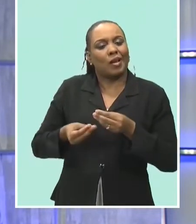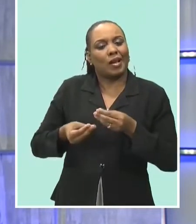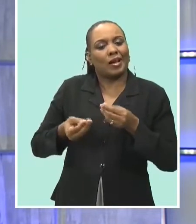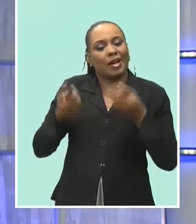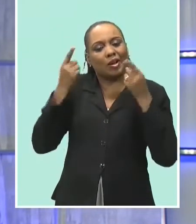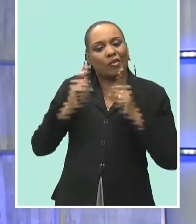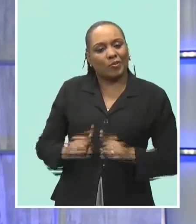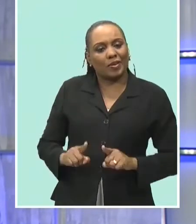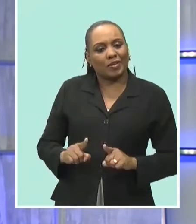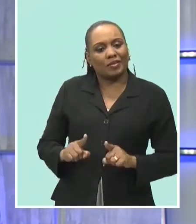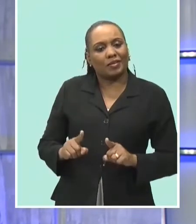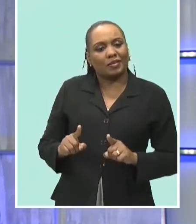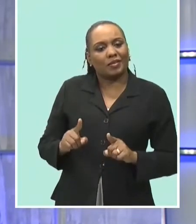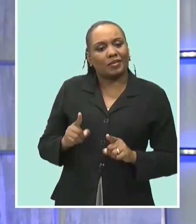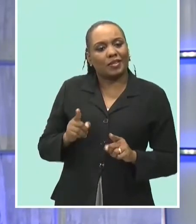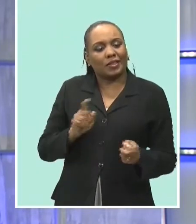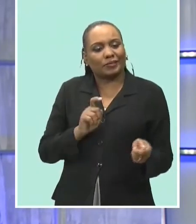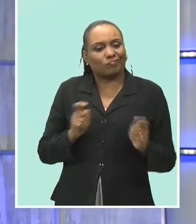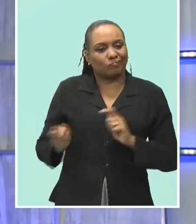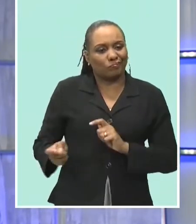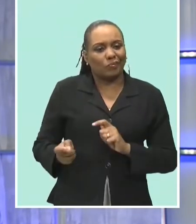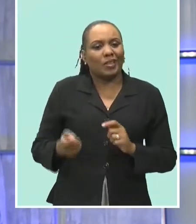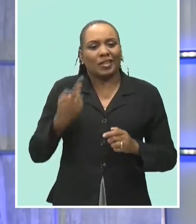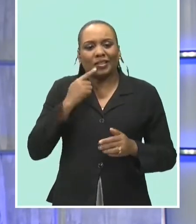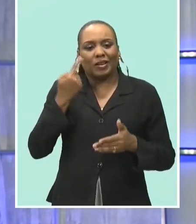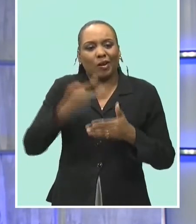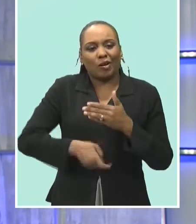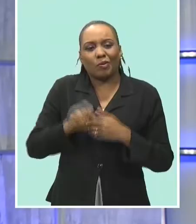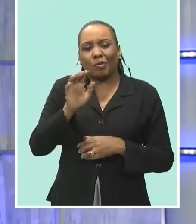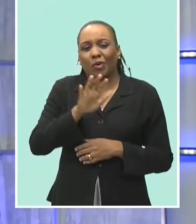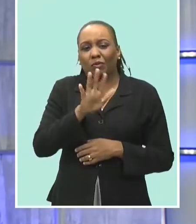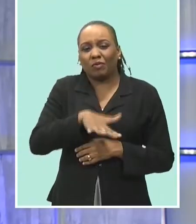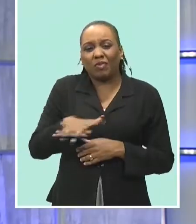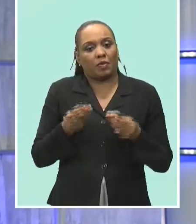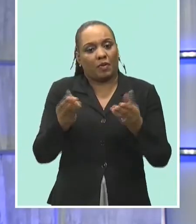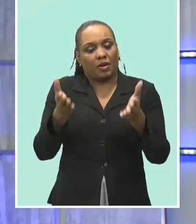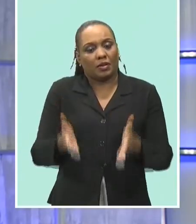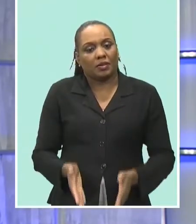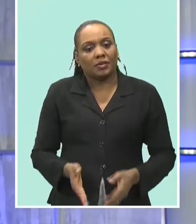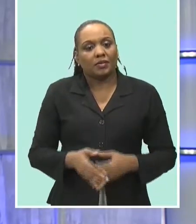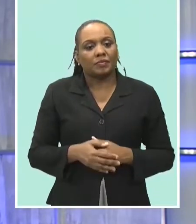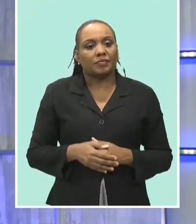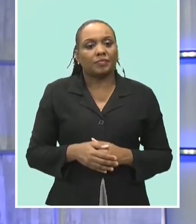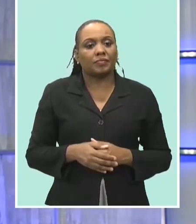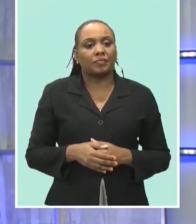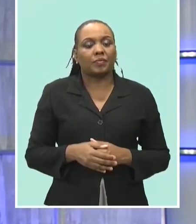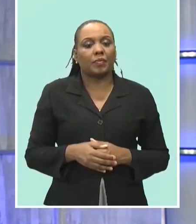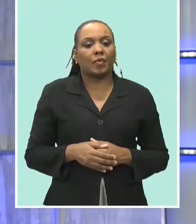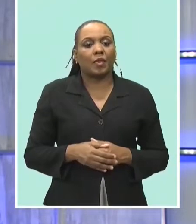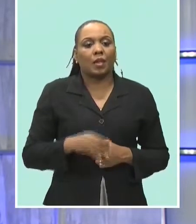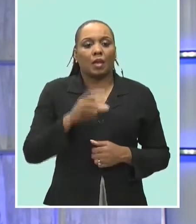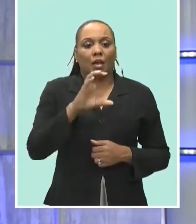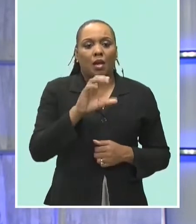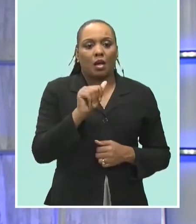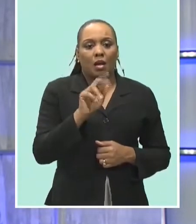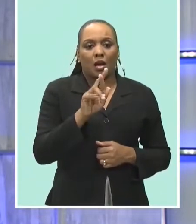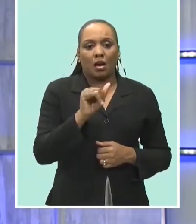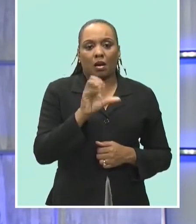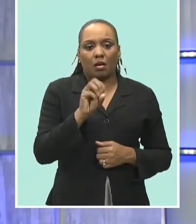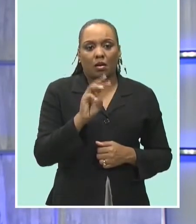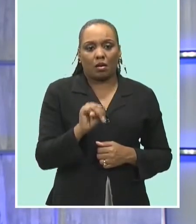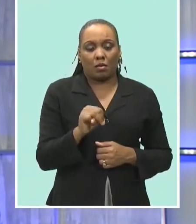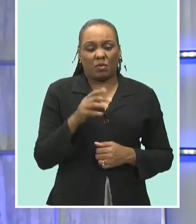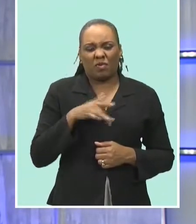could have cost the country as much as 55 billion us dollars caracom nationals who feel they have experienced